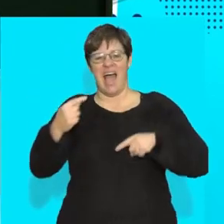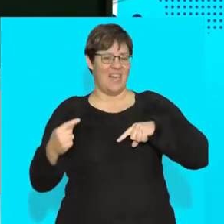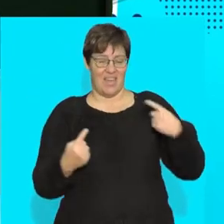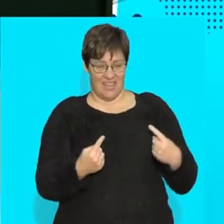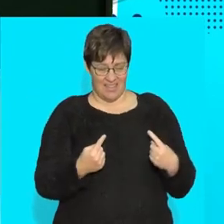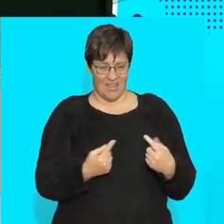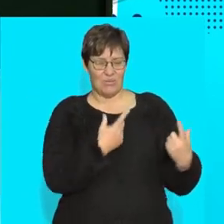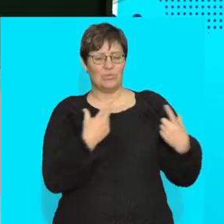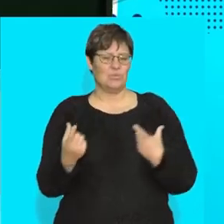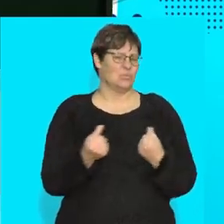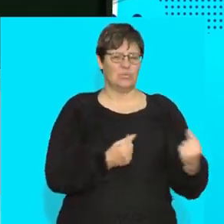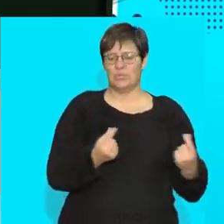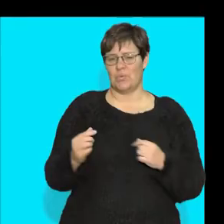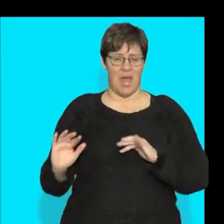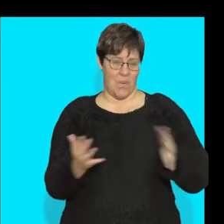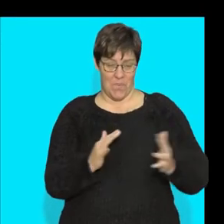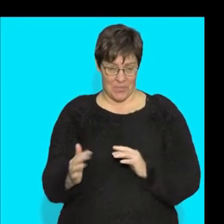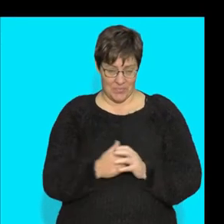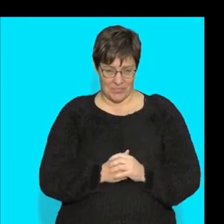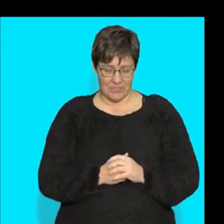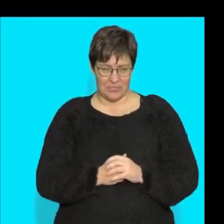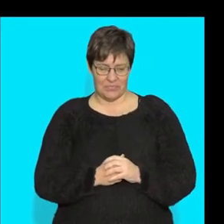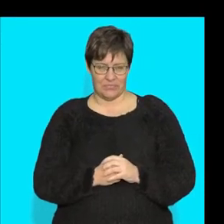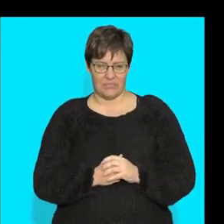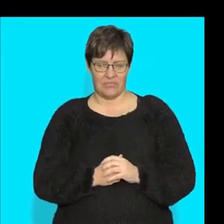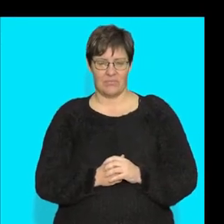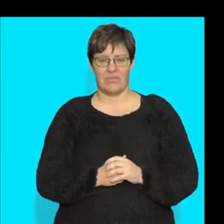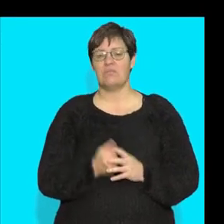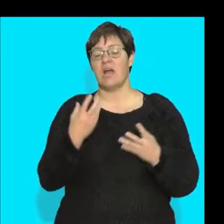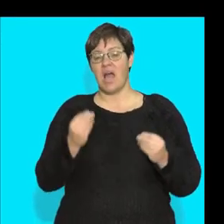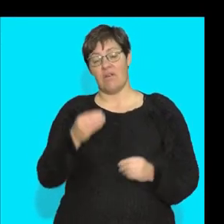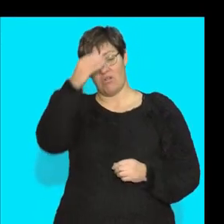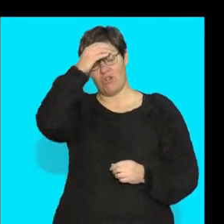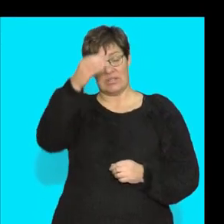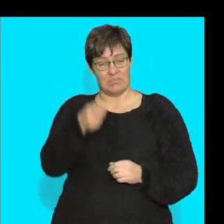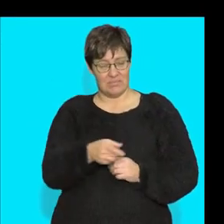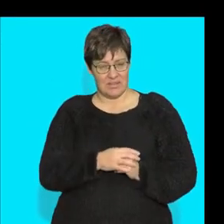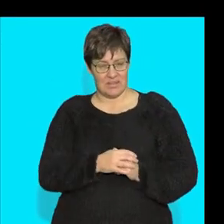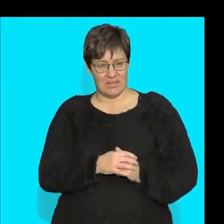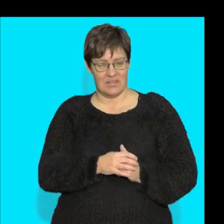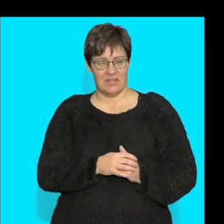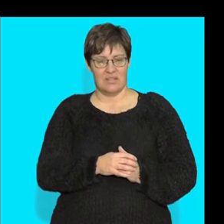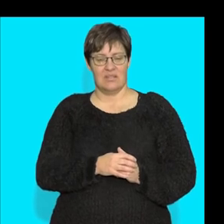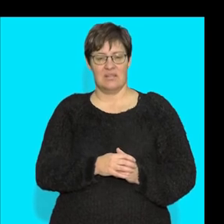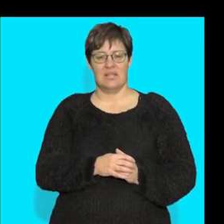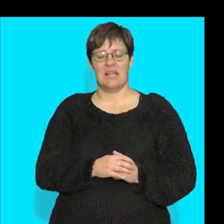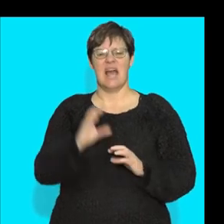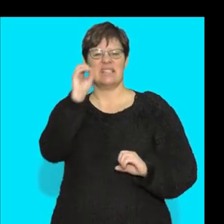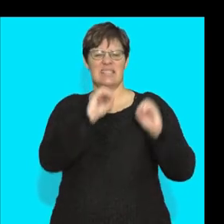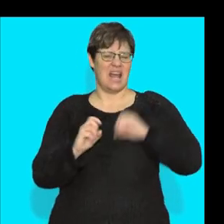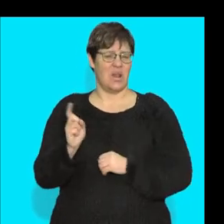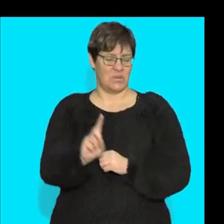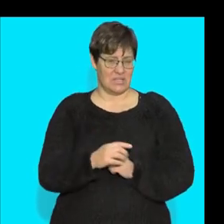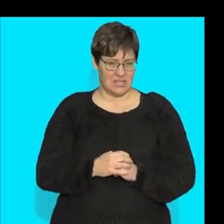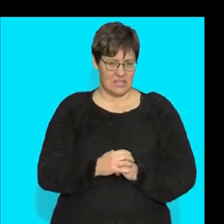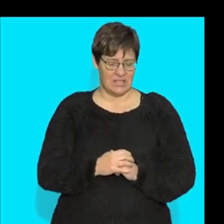around how to do its work. So you've got here, you've got the concept of what a cell is, but now